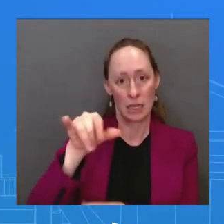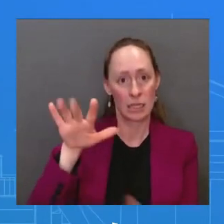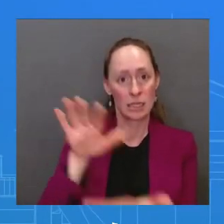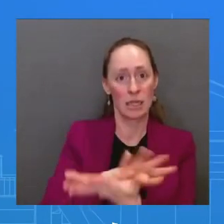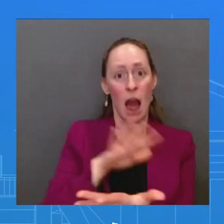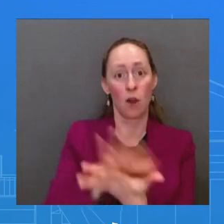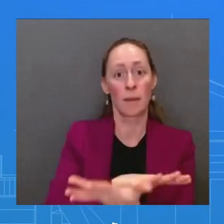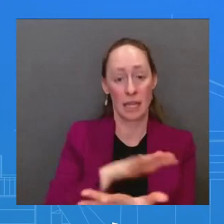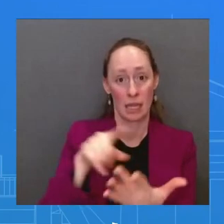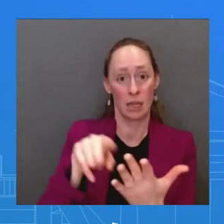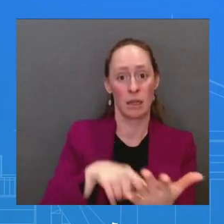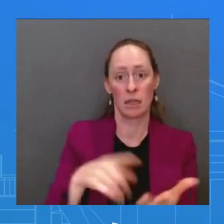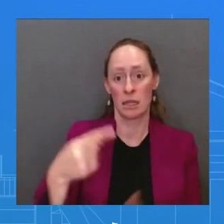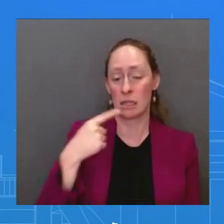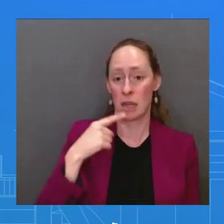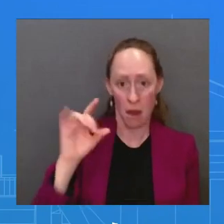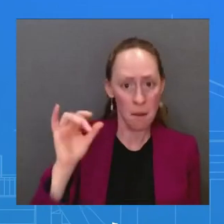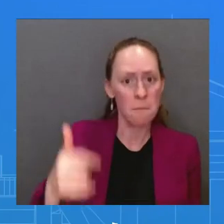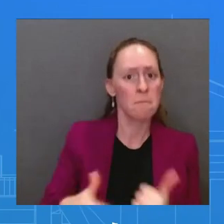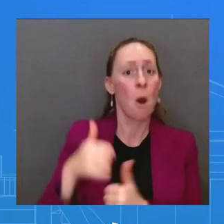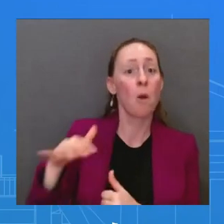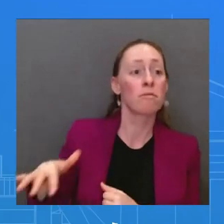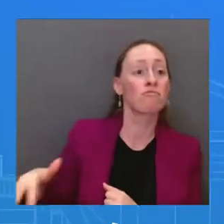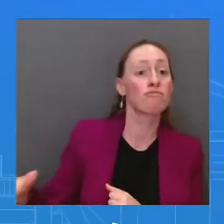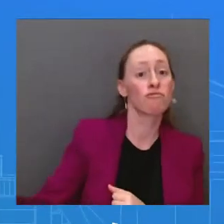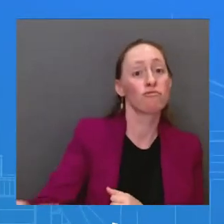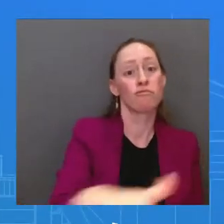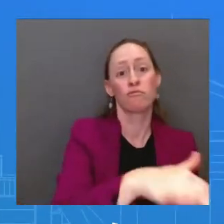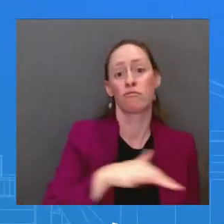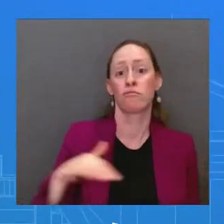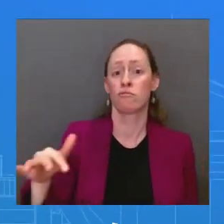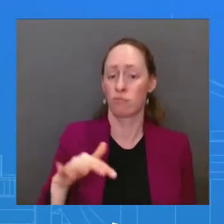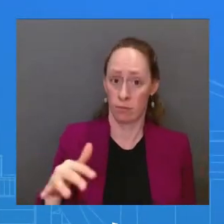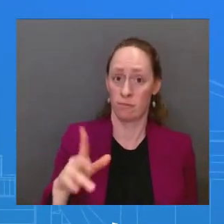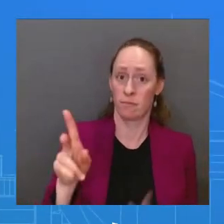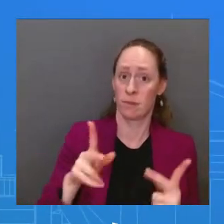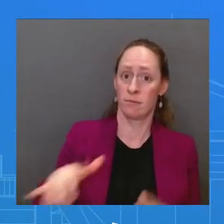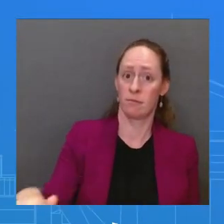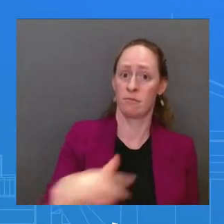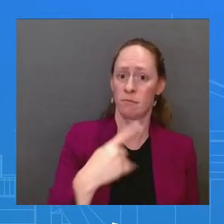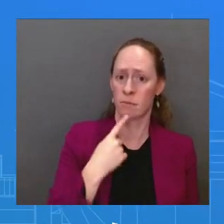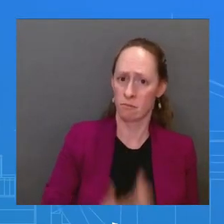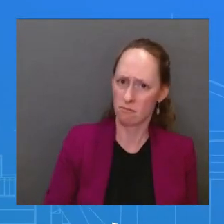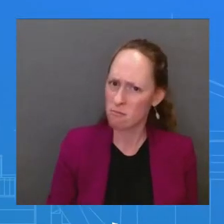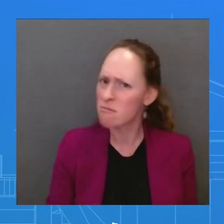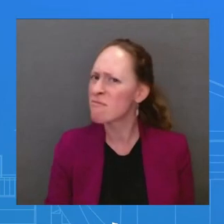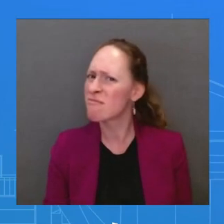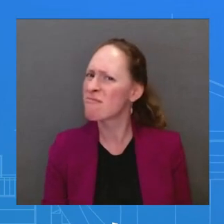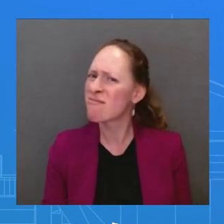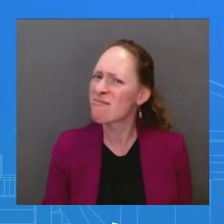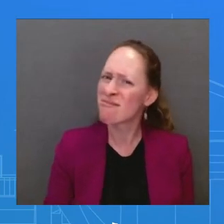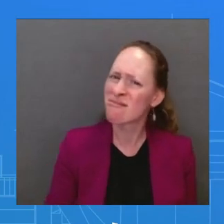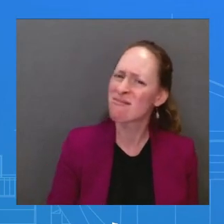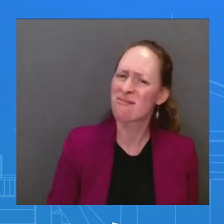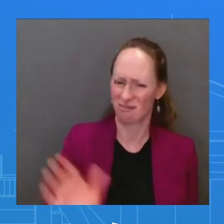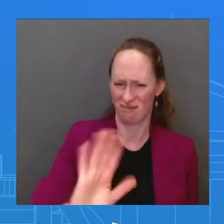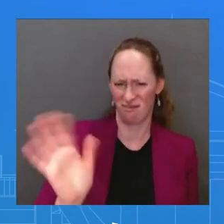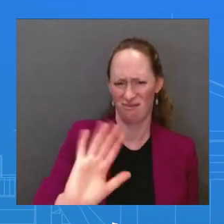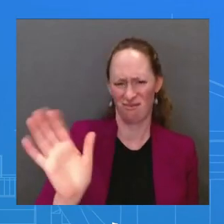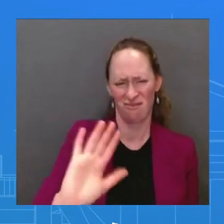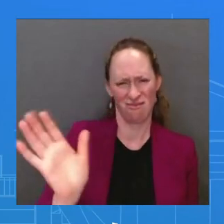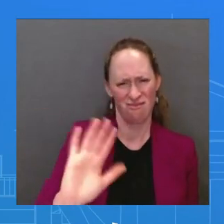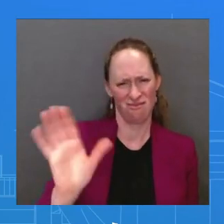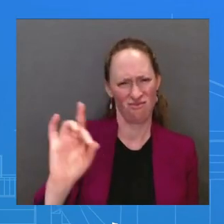India and China on board with that position? MR. Well, first of all, India signed on to the statement, most members.